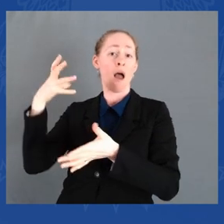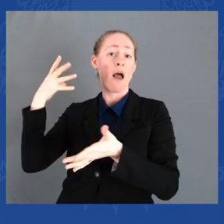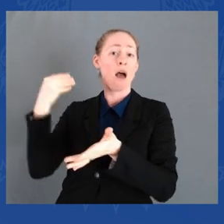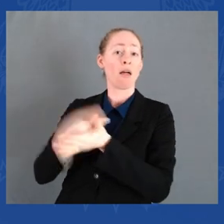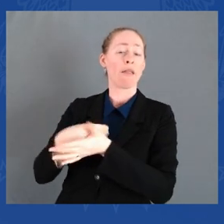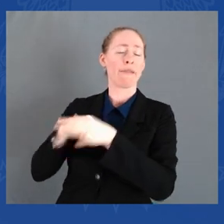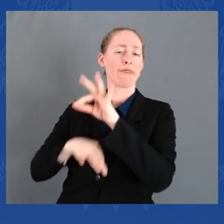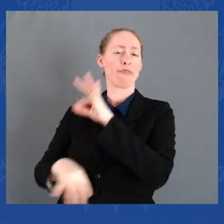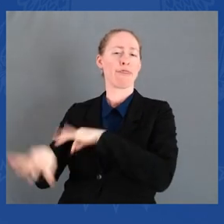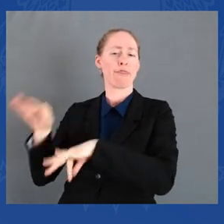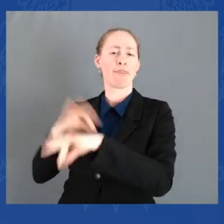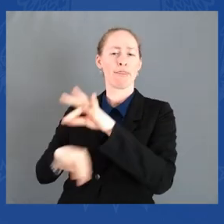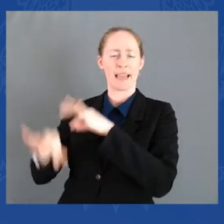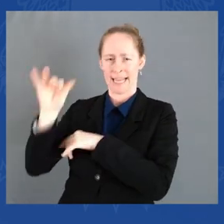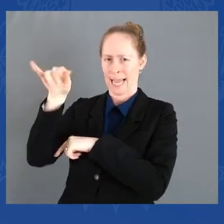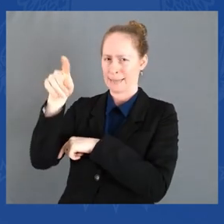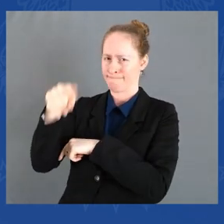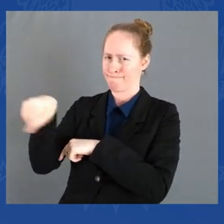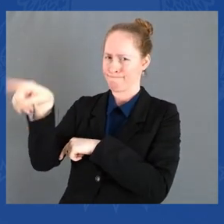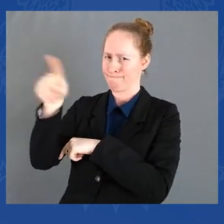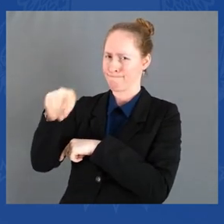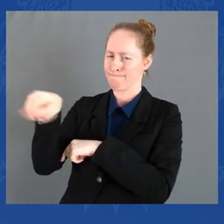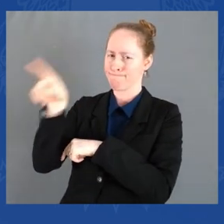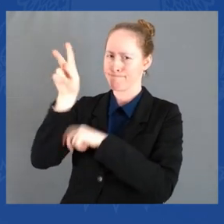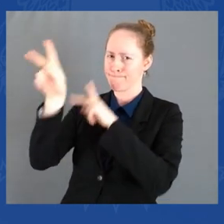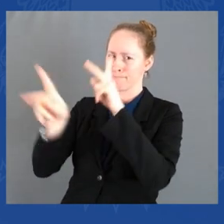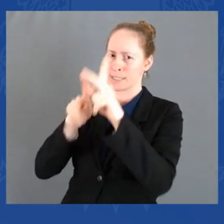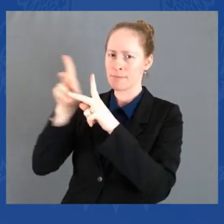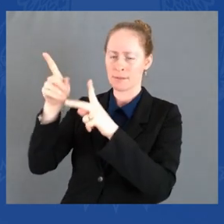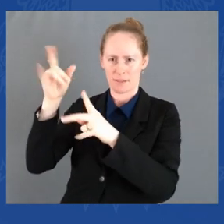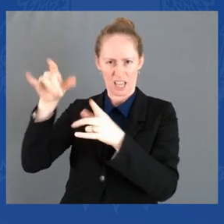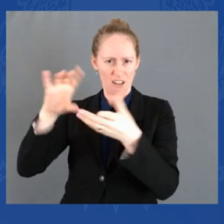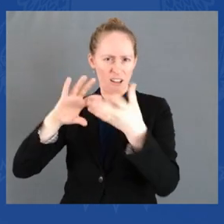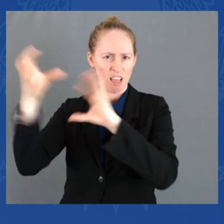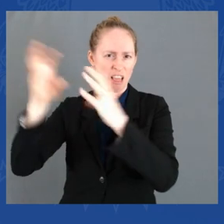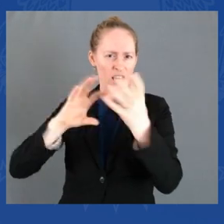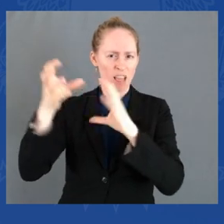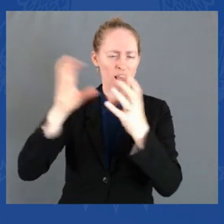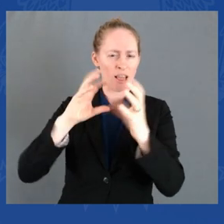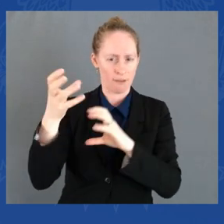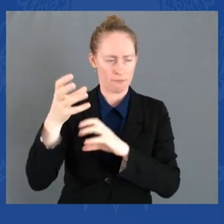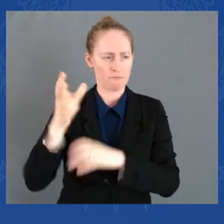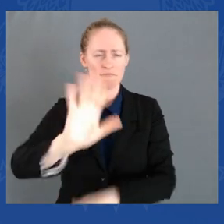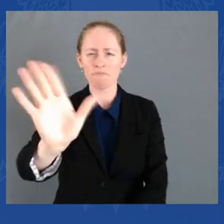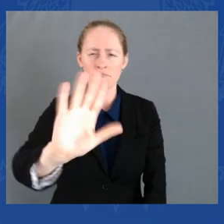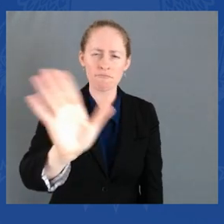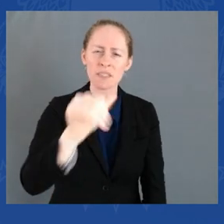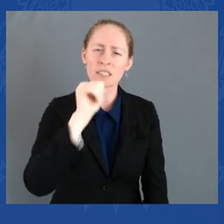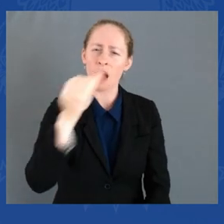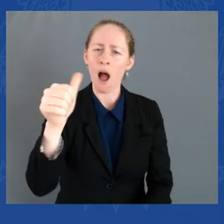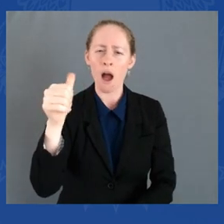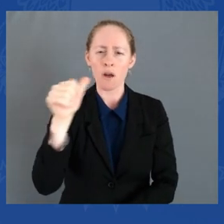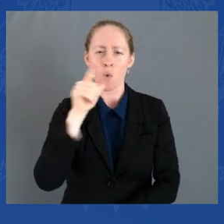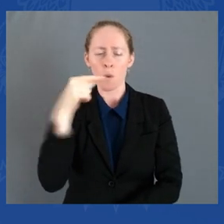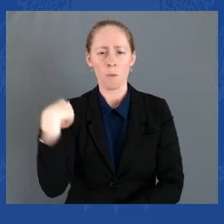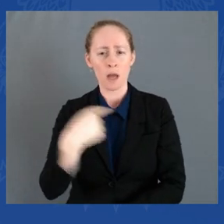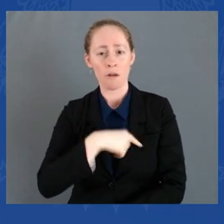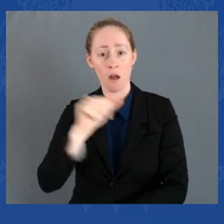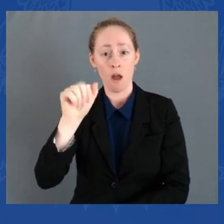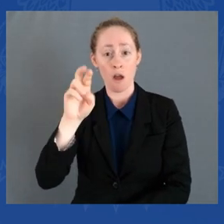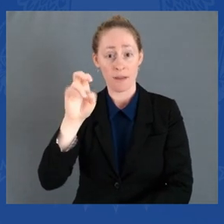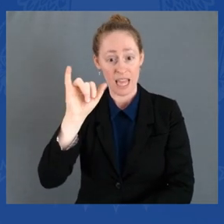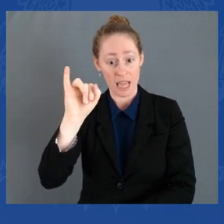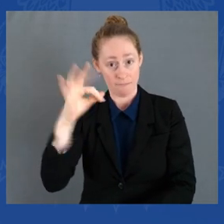That's not who we are. That's not who we are. And I'll be darned, as long as I'm president of United States, I'm going to fight like hell and we're going to